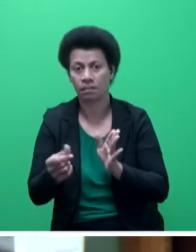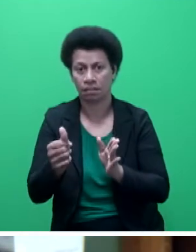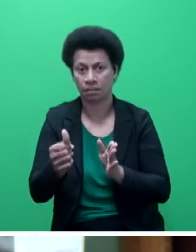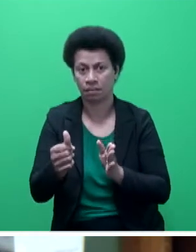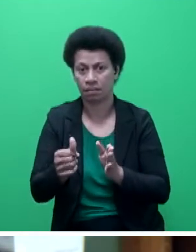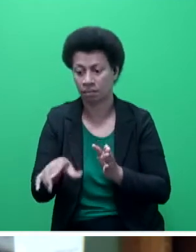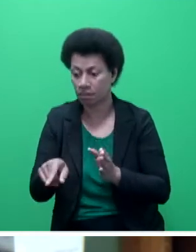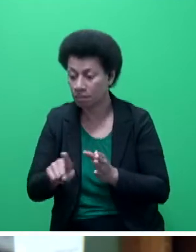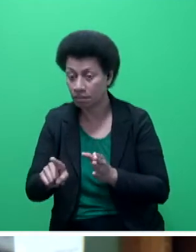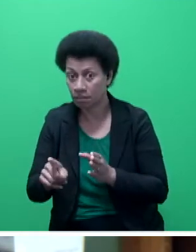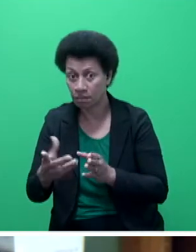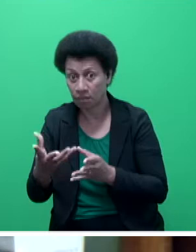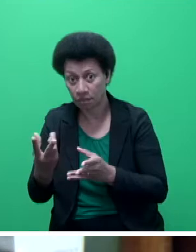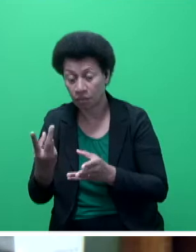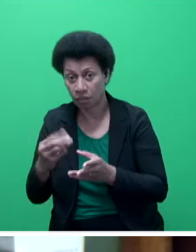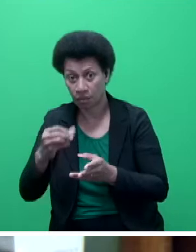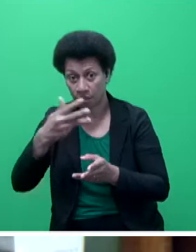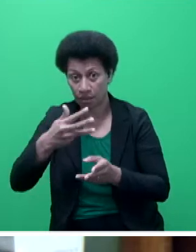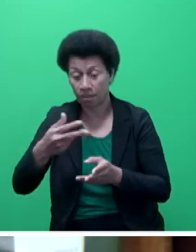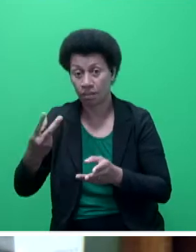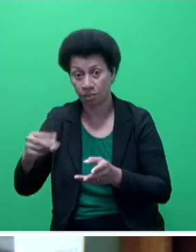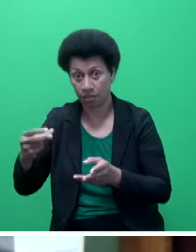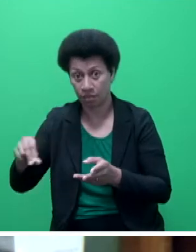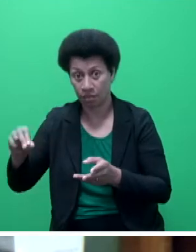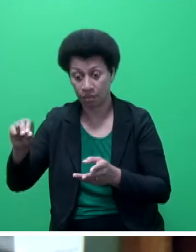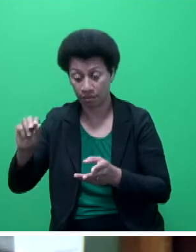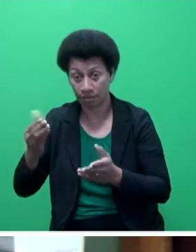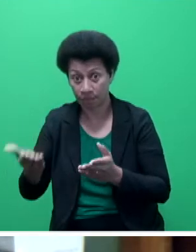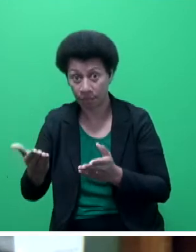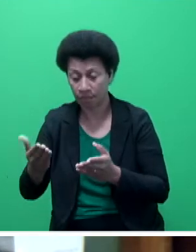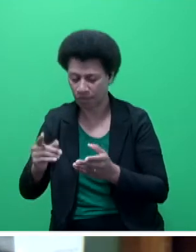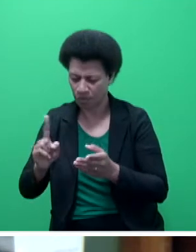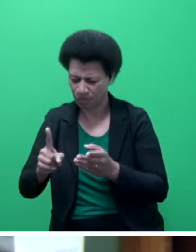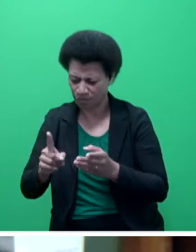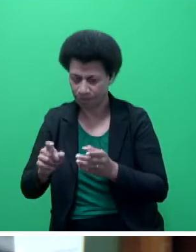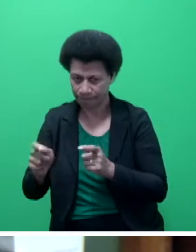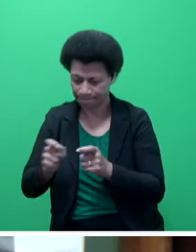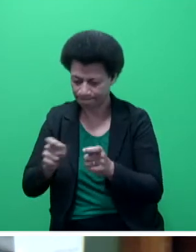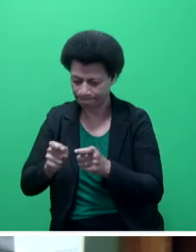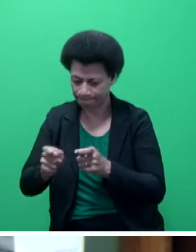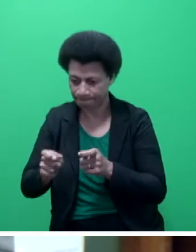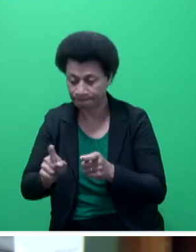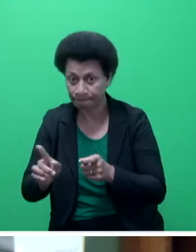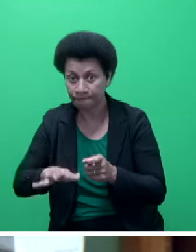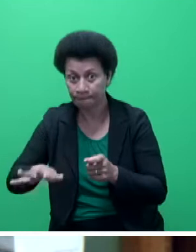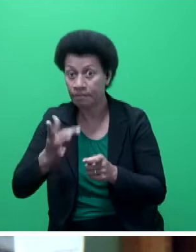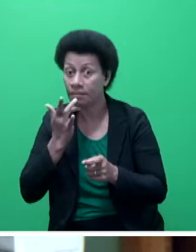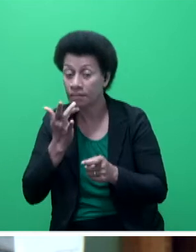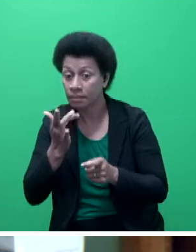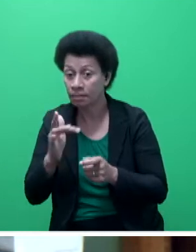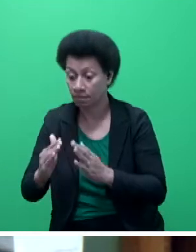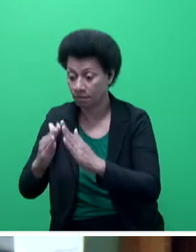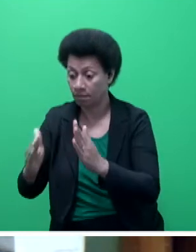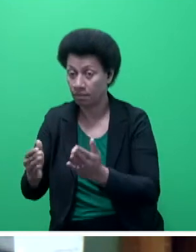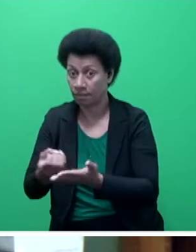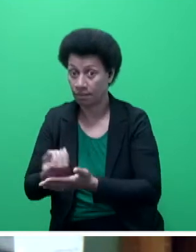consumption aggregate for 2019-2020 HIAS was adjusted to ensure that all types of household expenditure